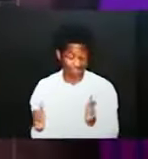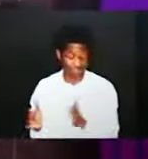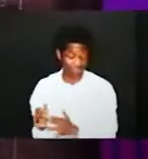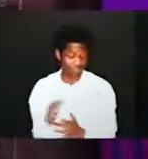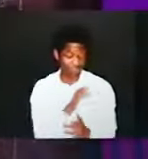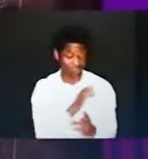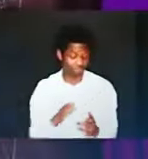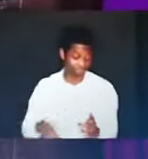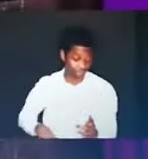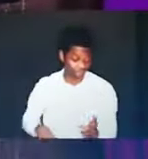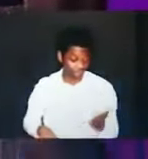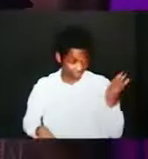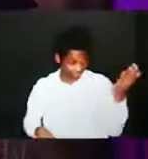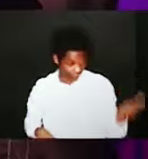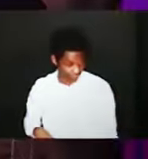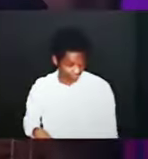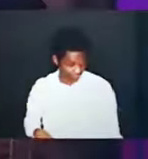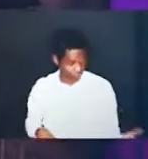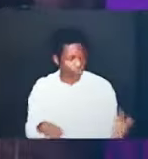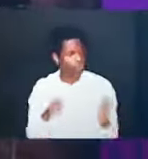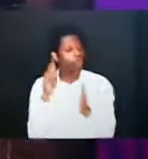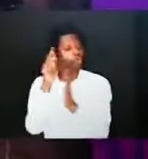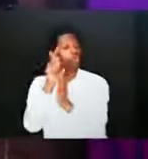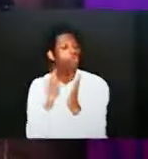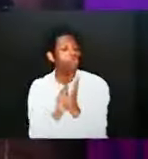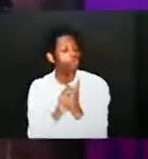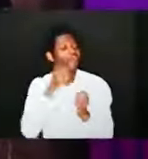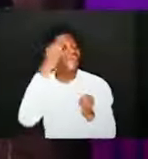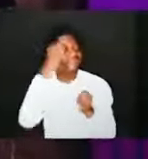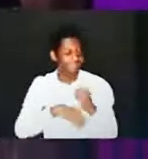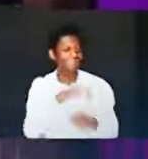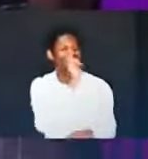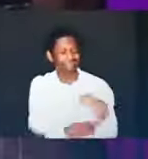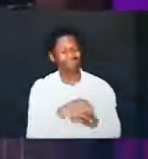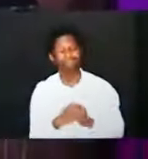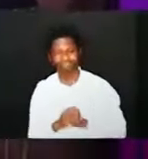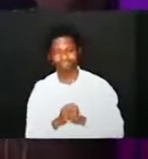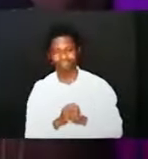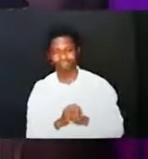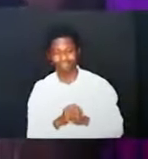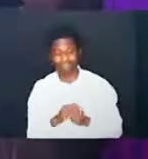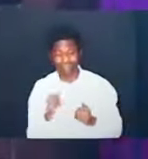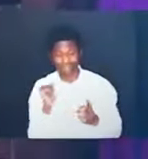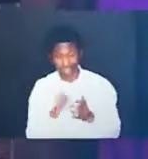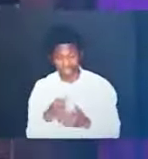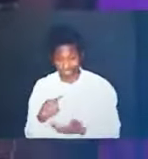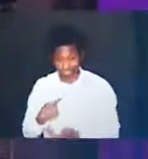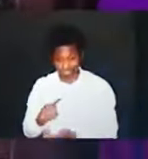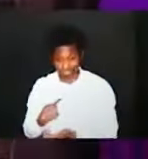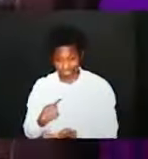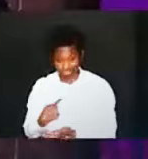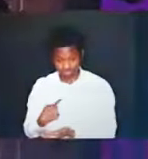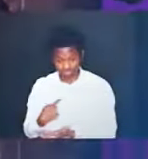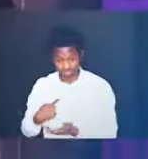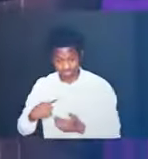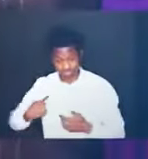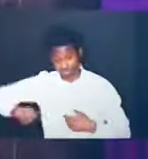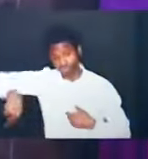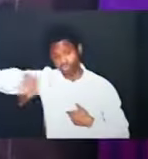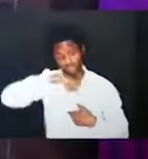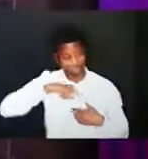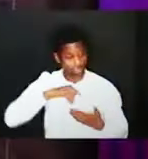yes that those of us who believe in him will live in a new form of righteousness in